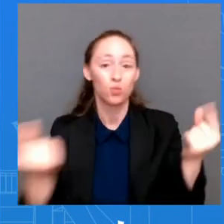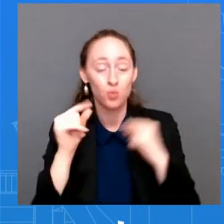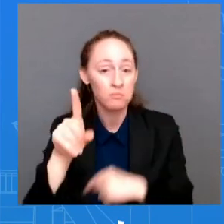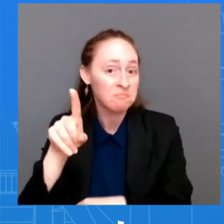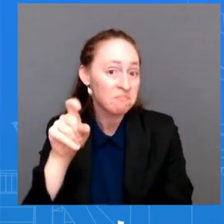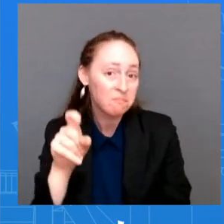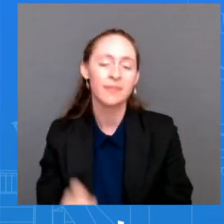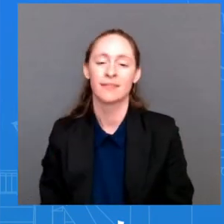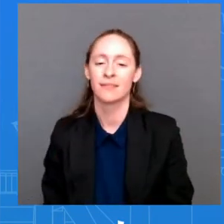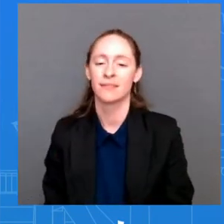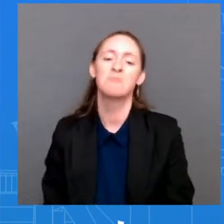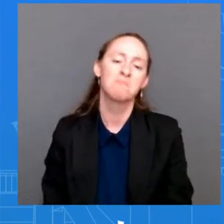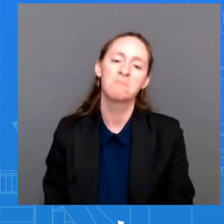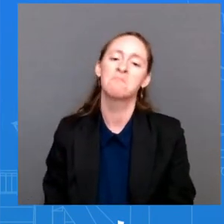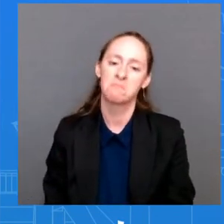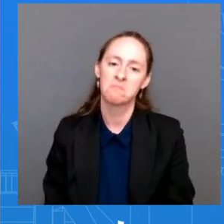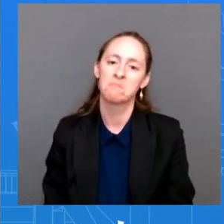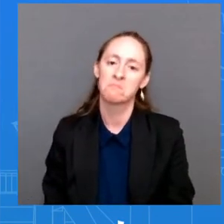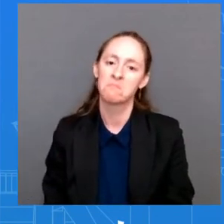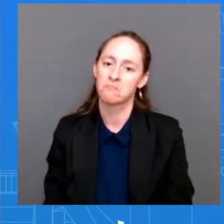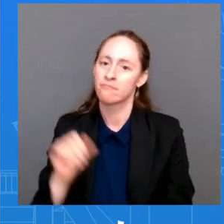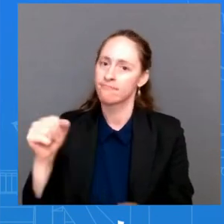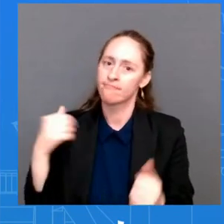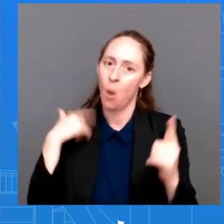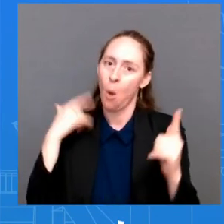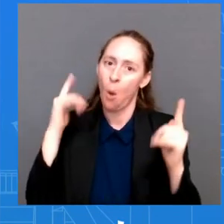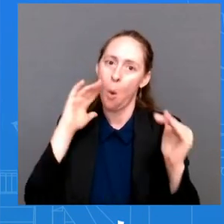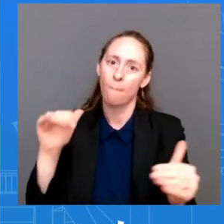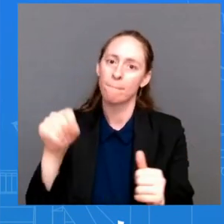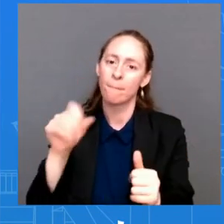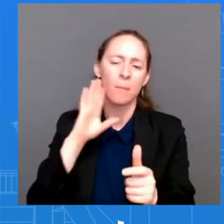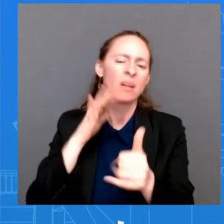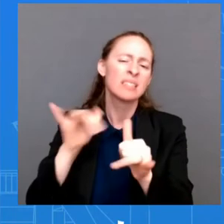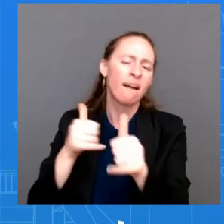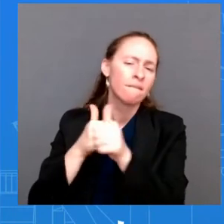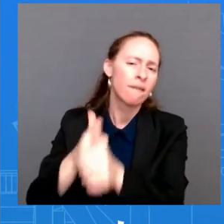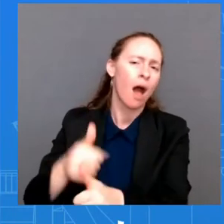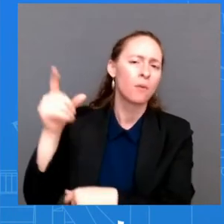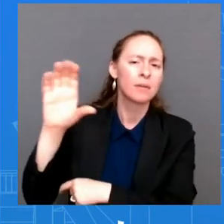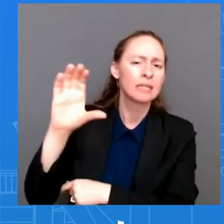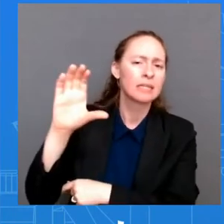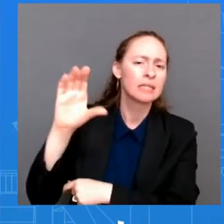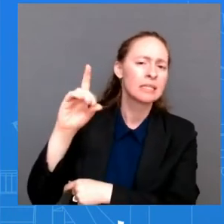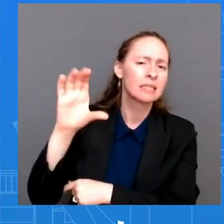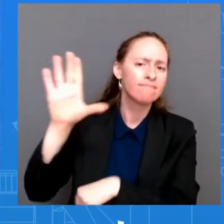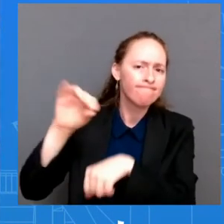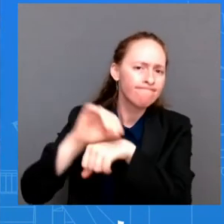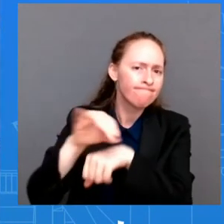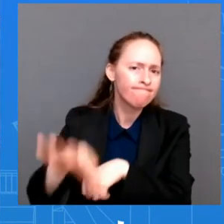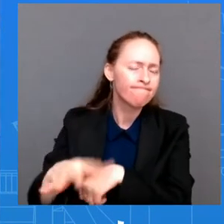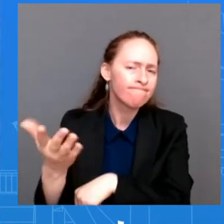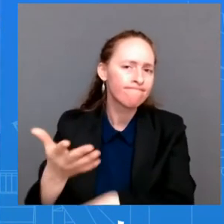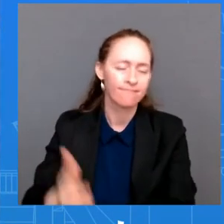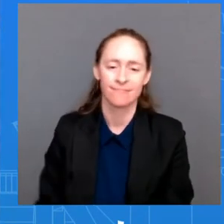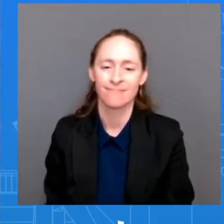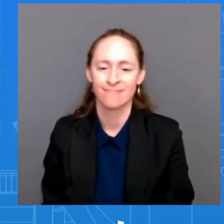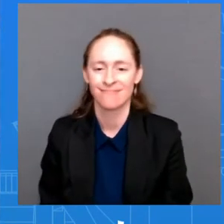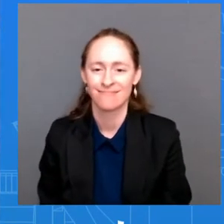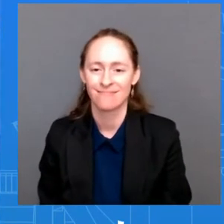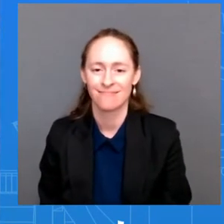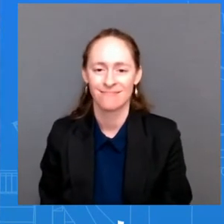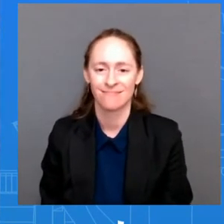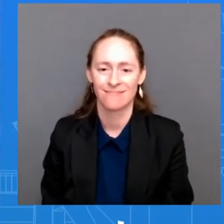going to follow as i just mentioned uh cdc guidance as it relates to isolation and just one last one on the president's schedule last week when